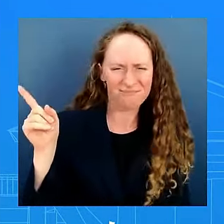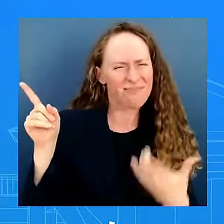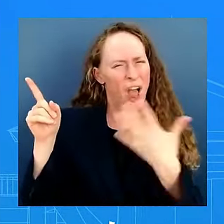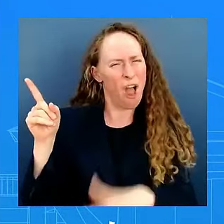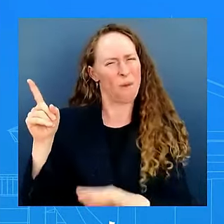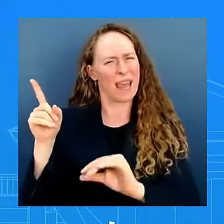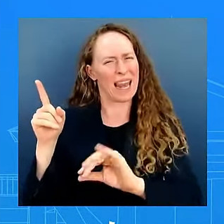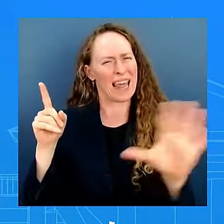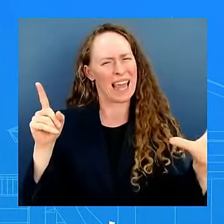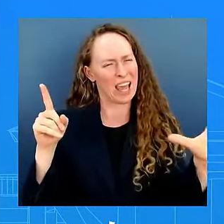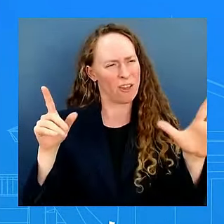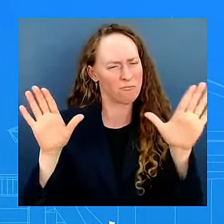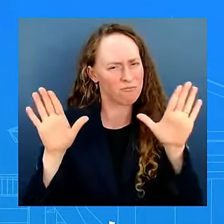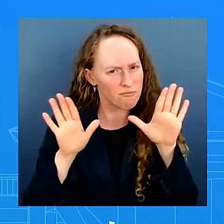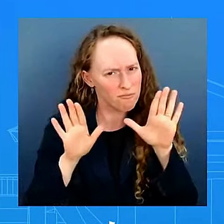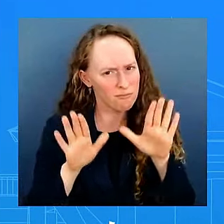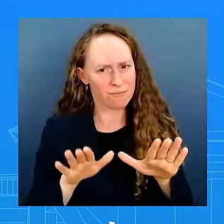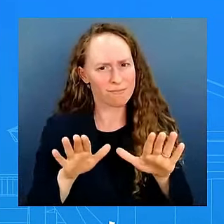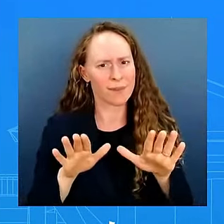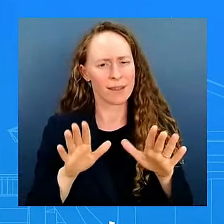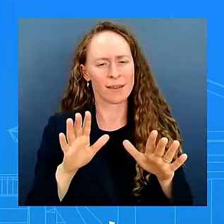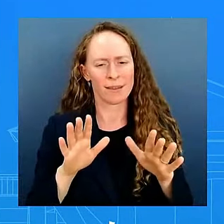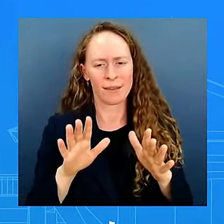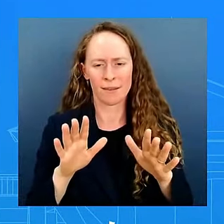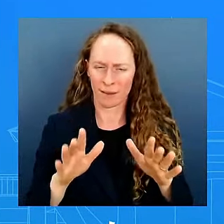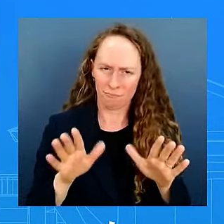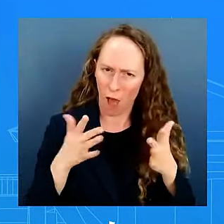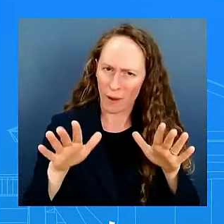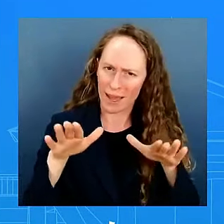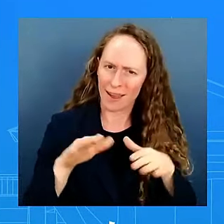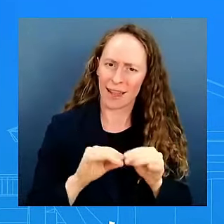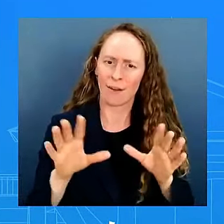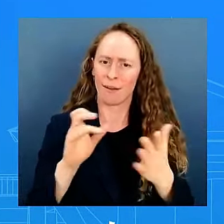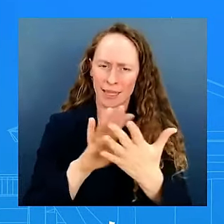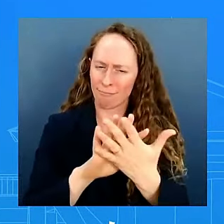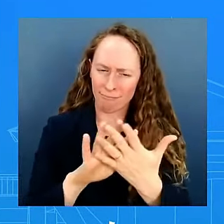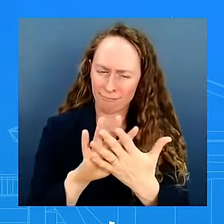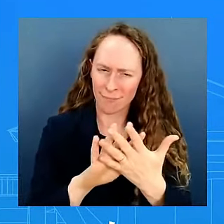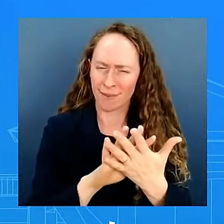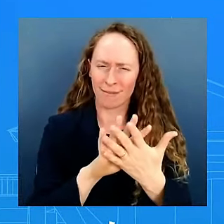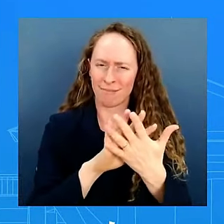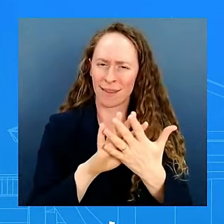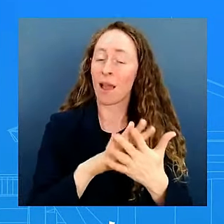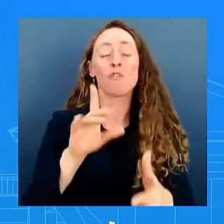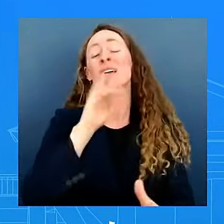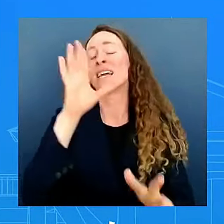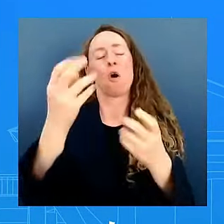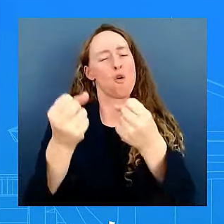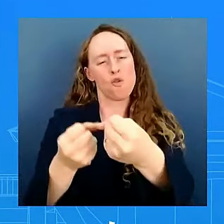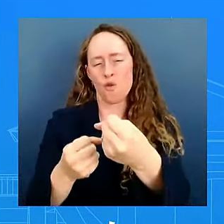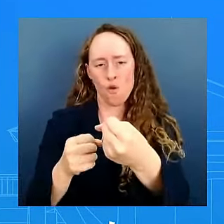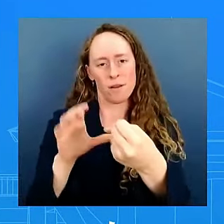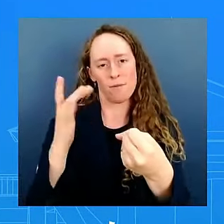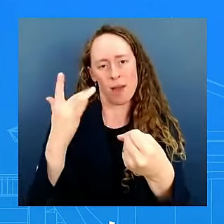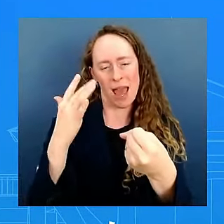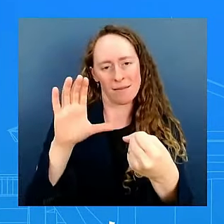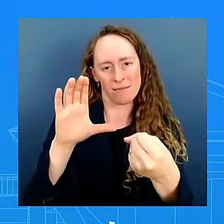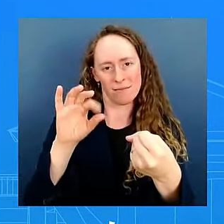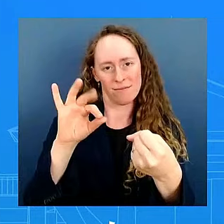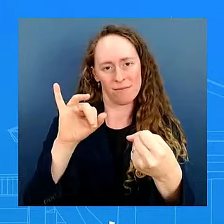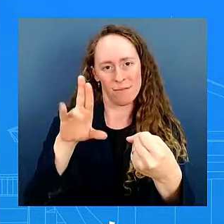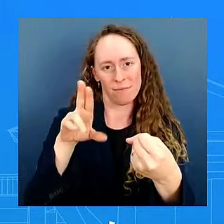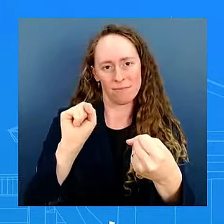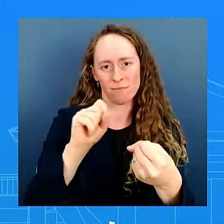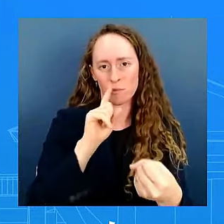we have to see the recommendation from syphius uh that is the process the president is waiting to see what syphius recommends